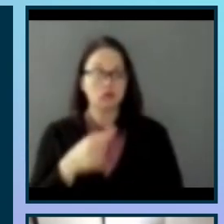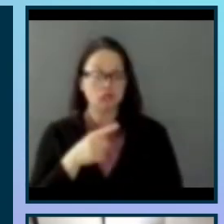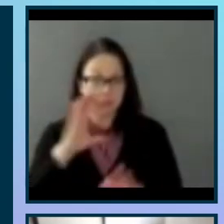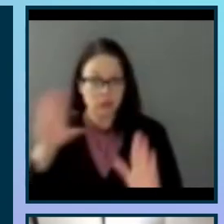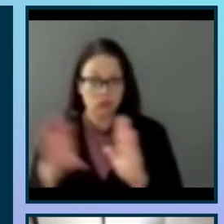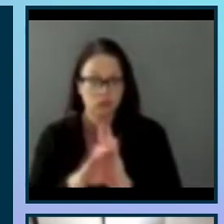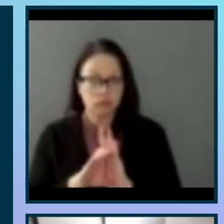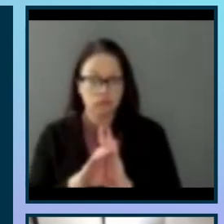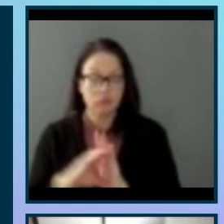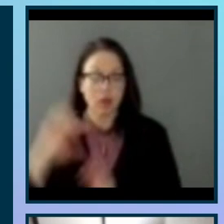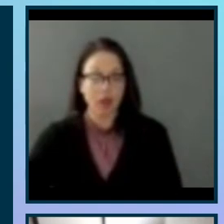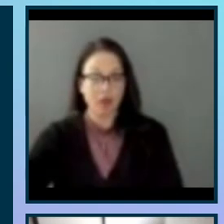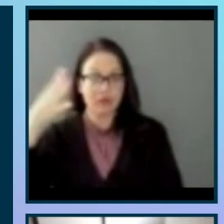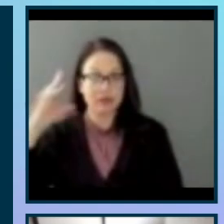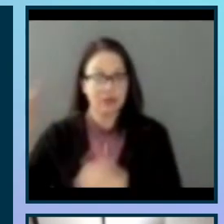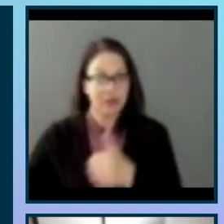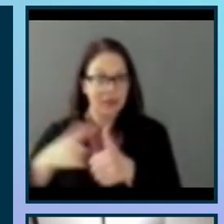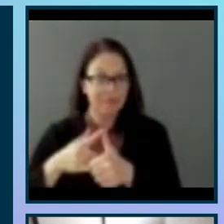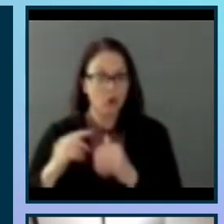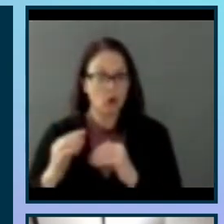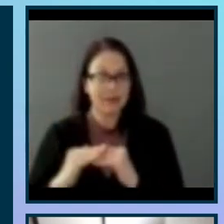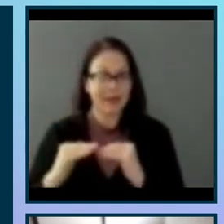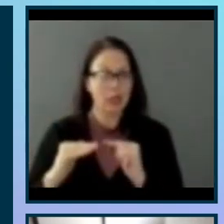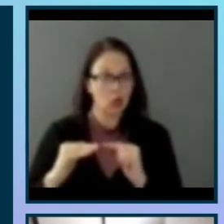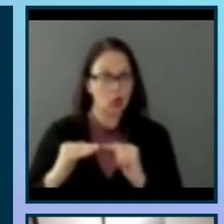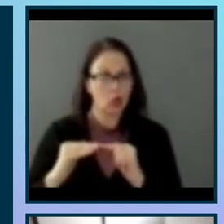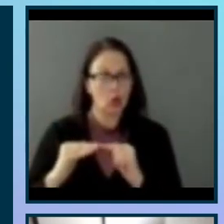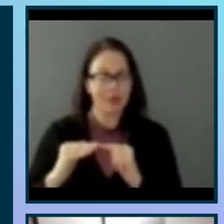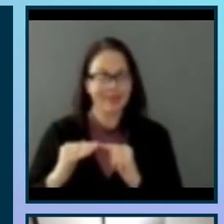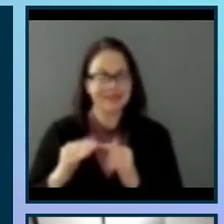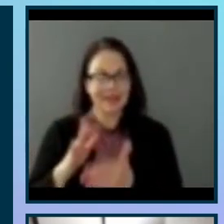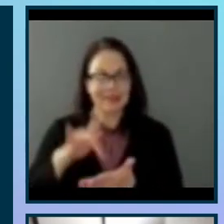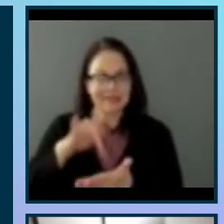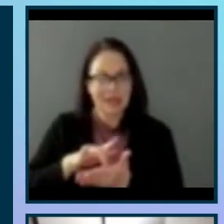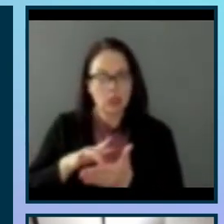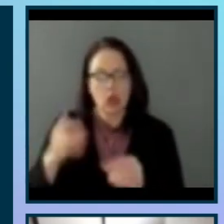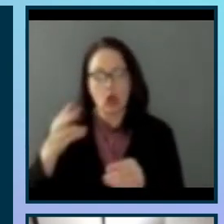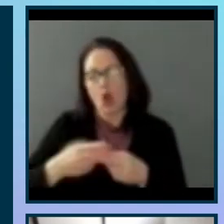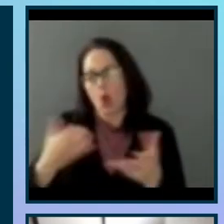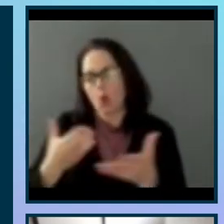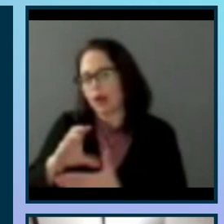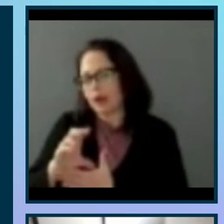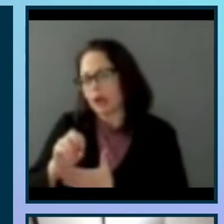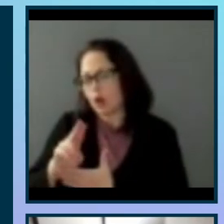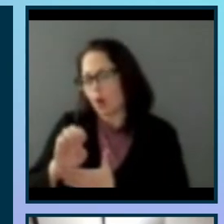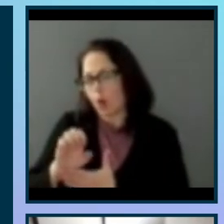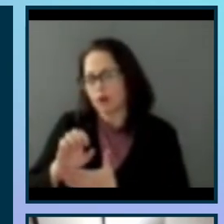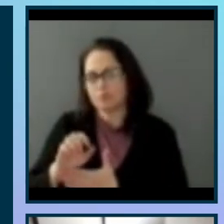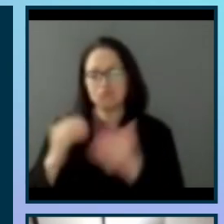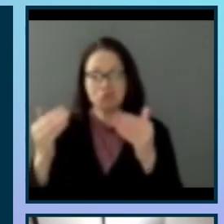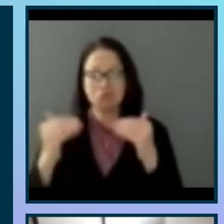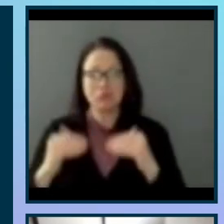And the first layer that is pointing to the center of this image is the core. The next layer